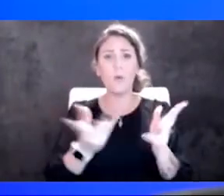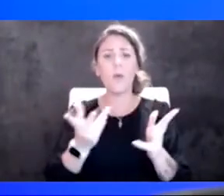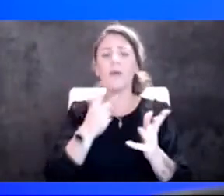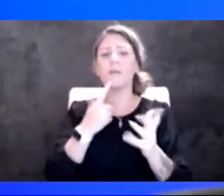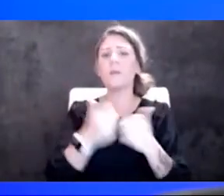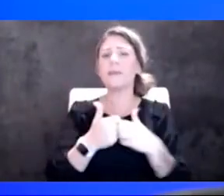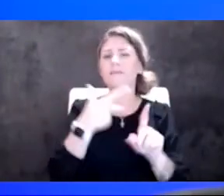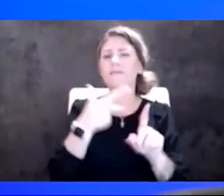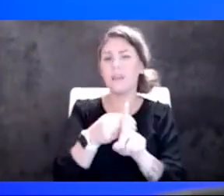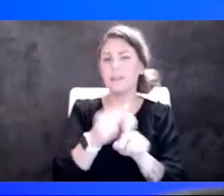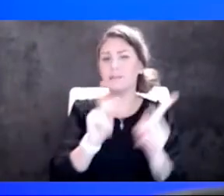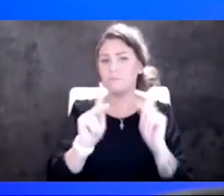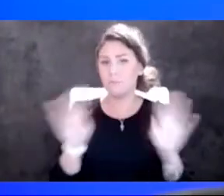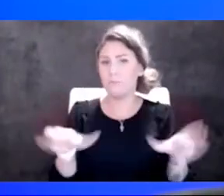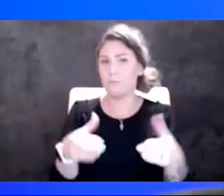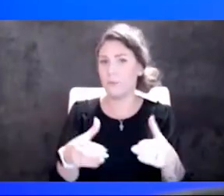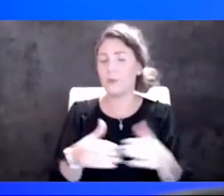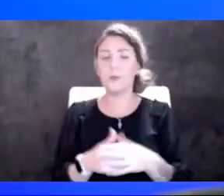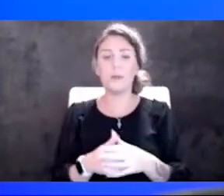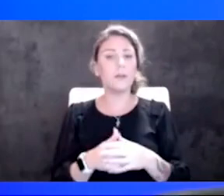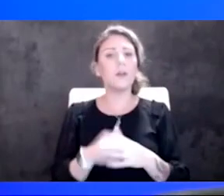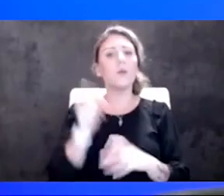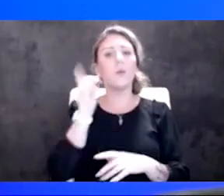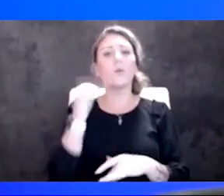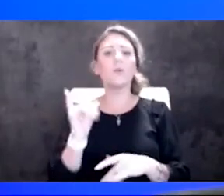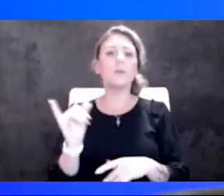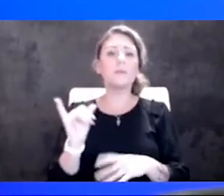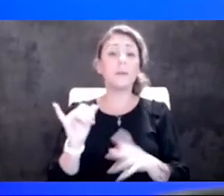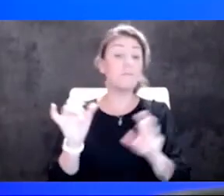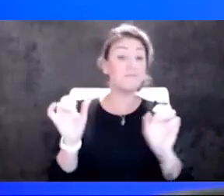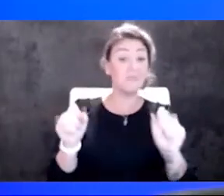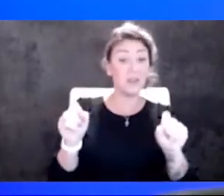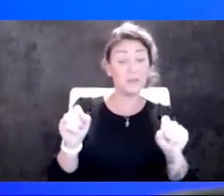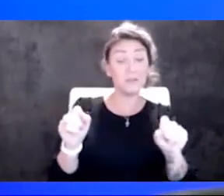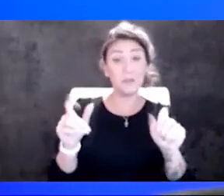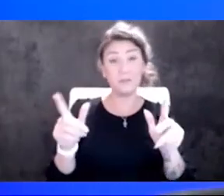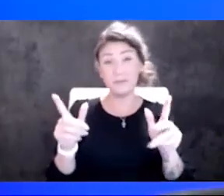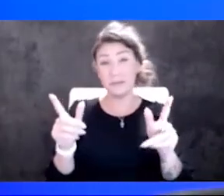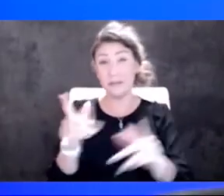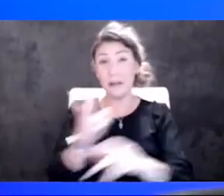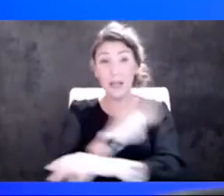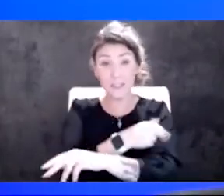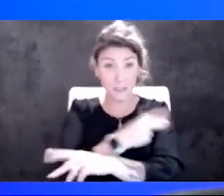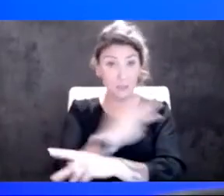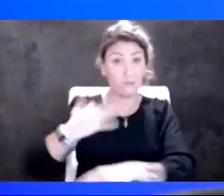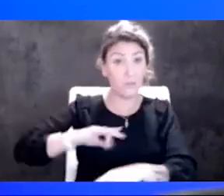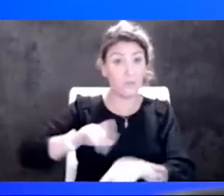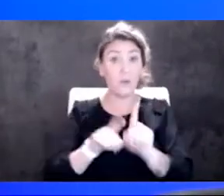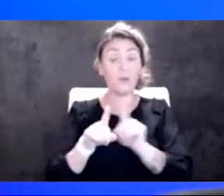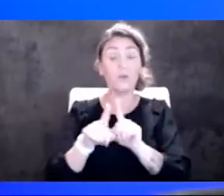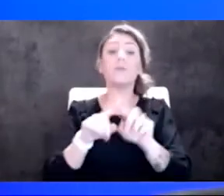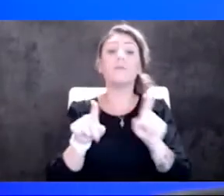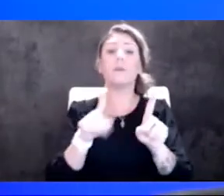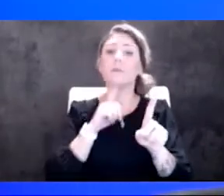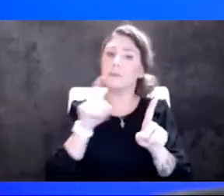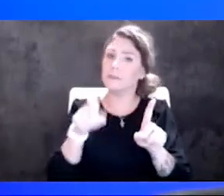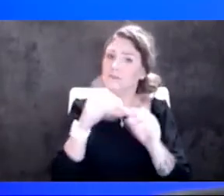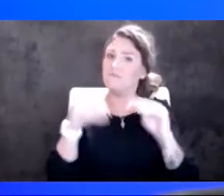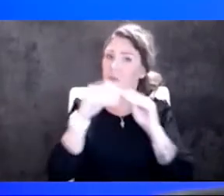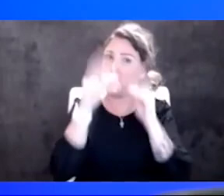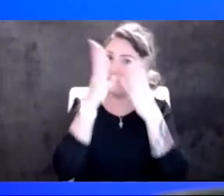So there looks like there's potentially some hospitalization benefit there, but this is, we need more data on that too.